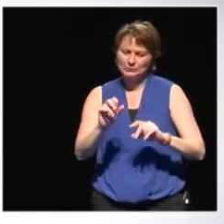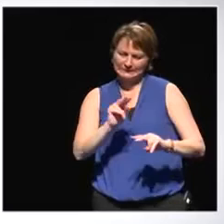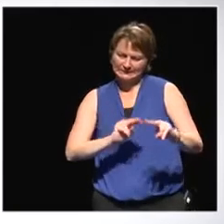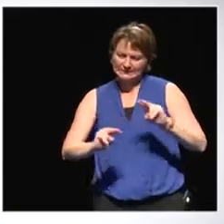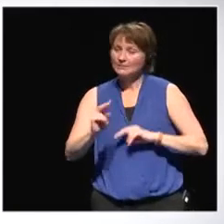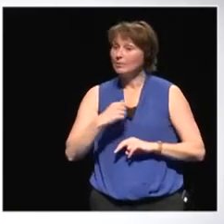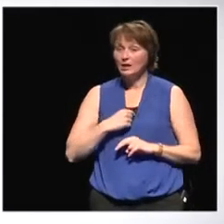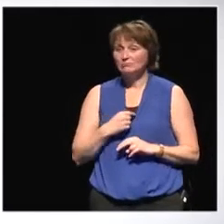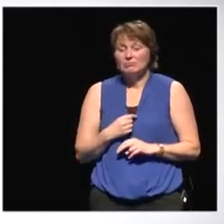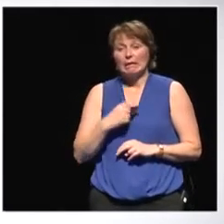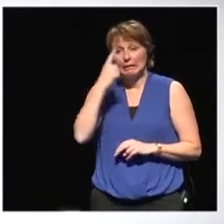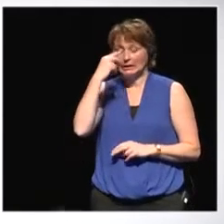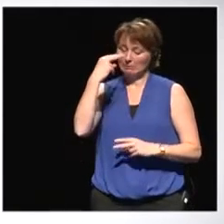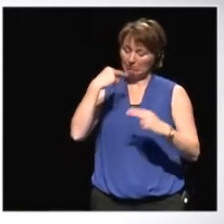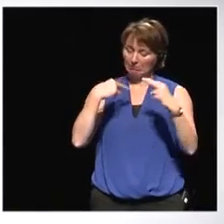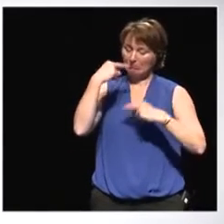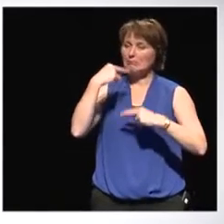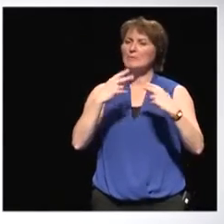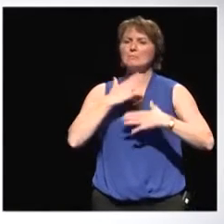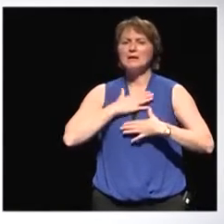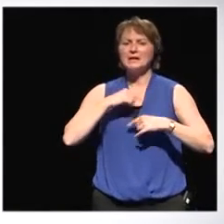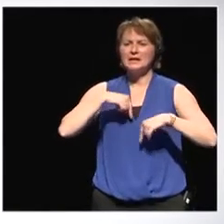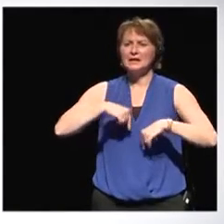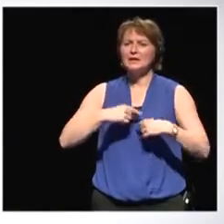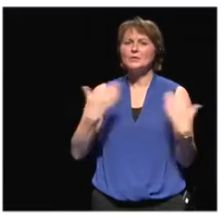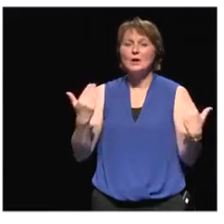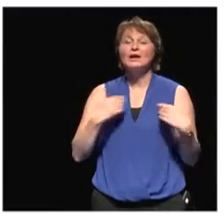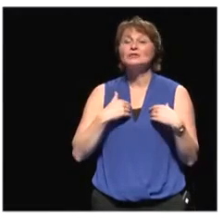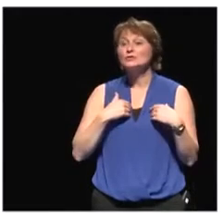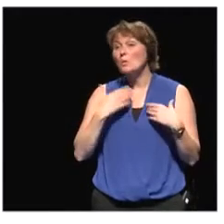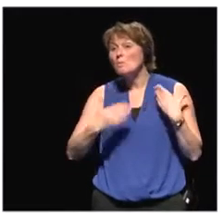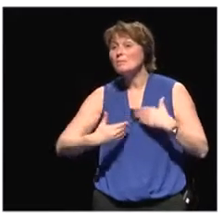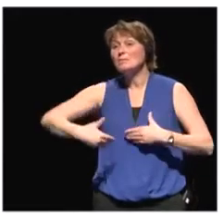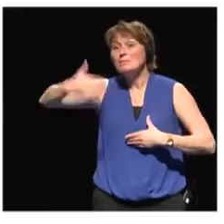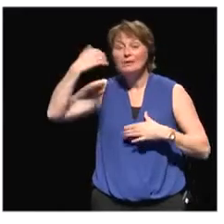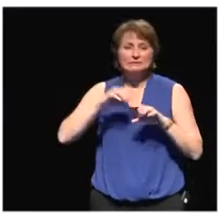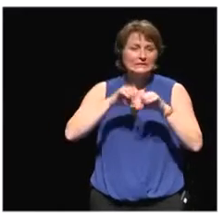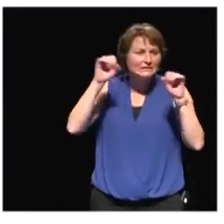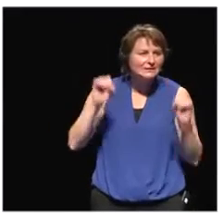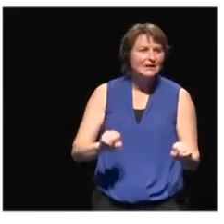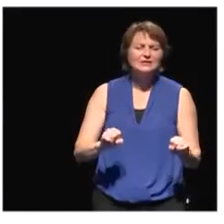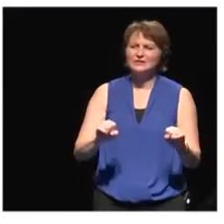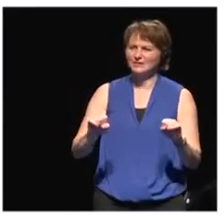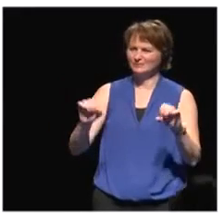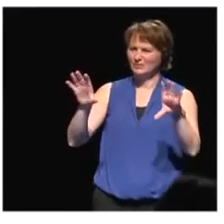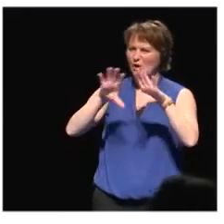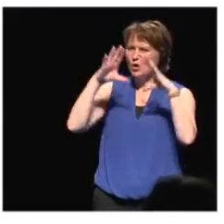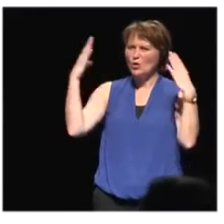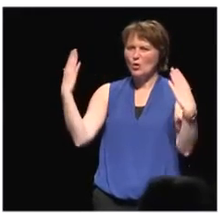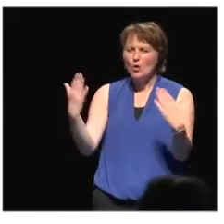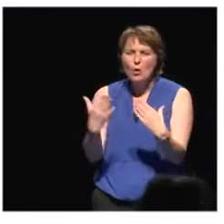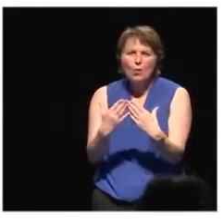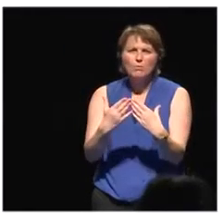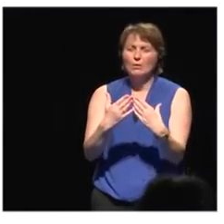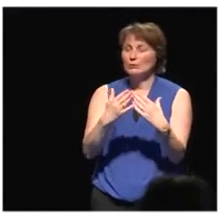position, why, for example, what are the systems that have led to this global division of wealth and prosperity?